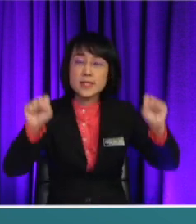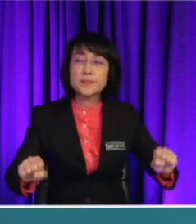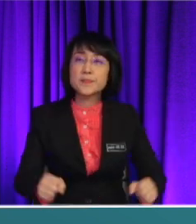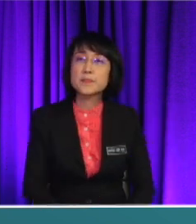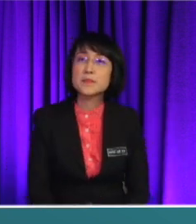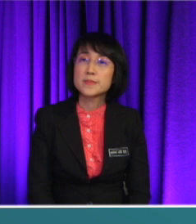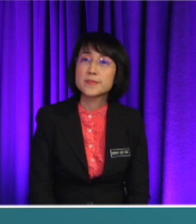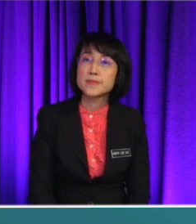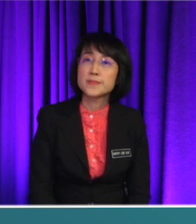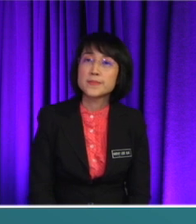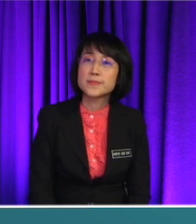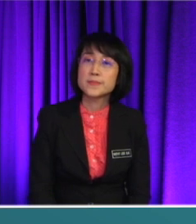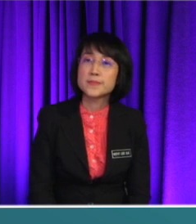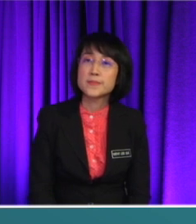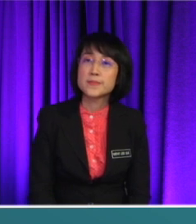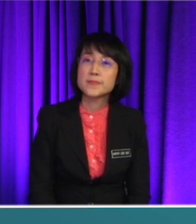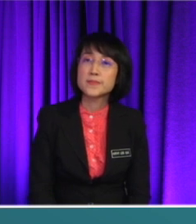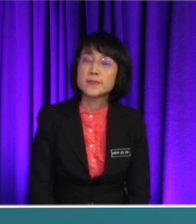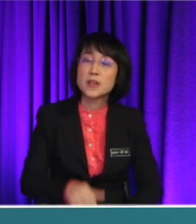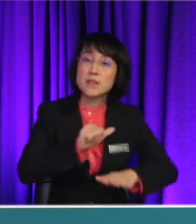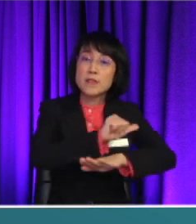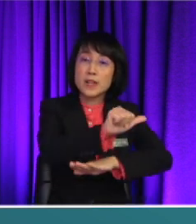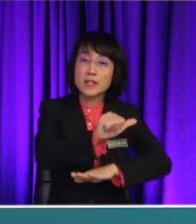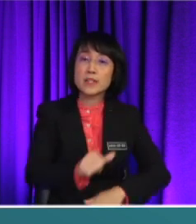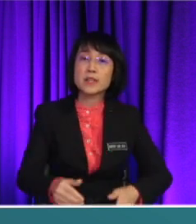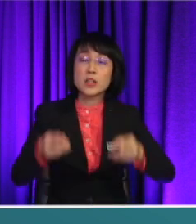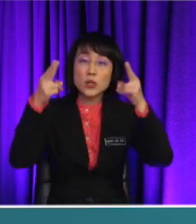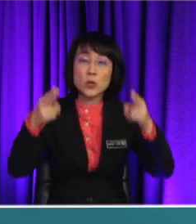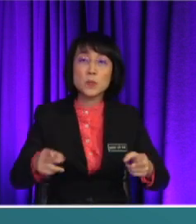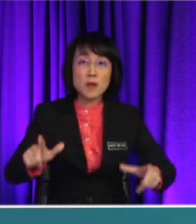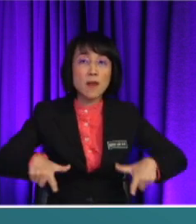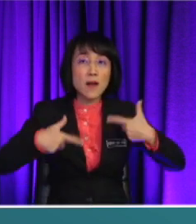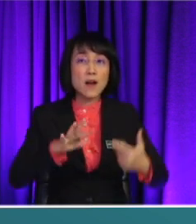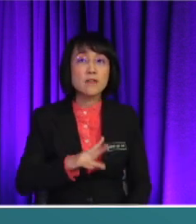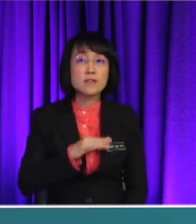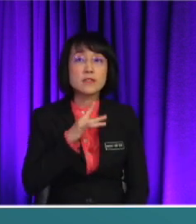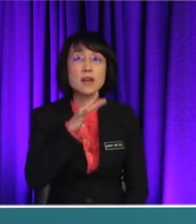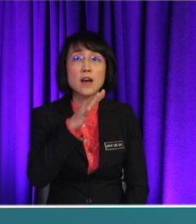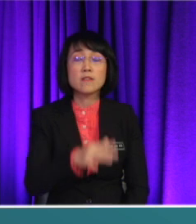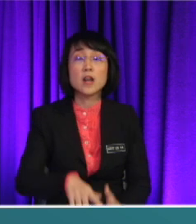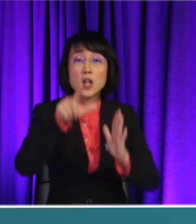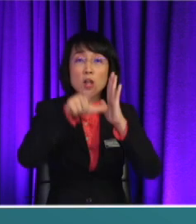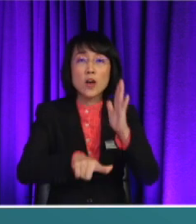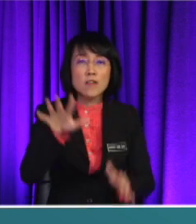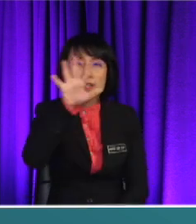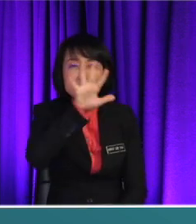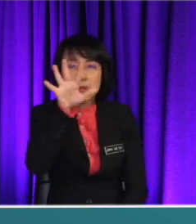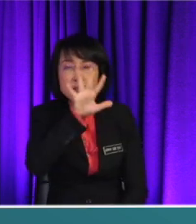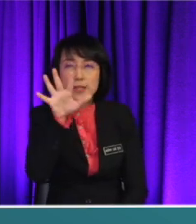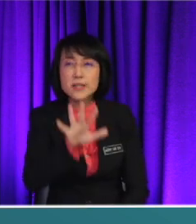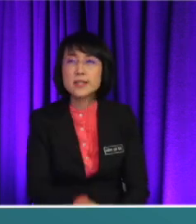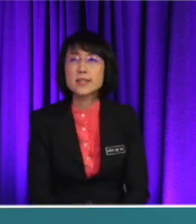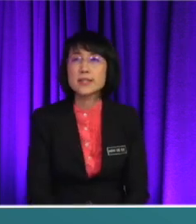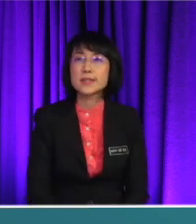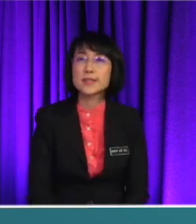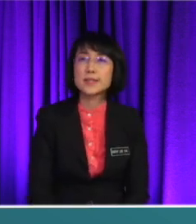Then, we have this affecting human lifestyle because of the low visibility when we have,